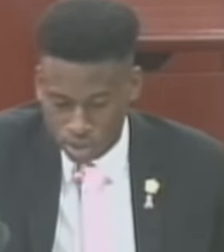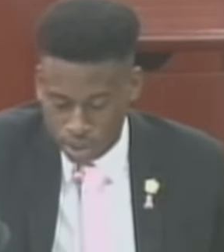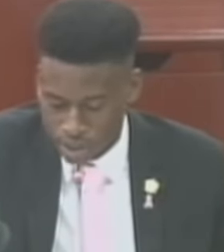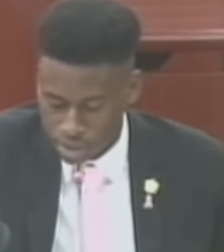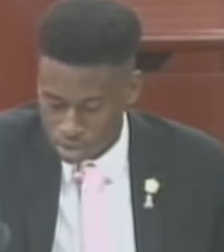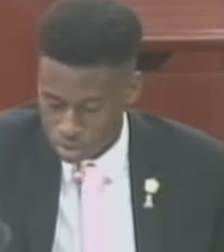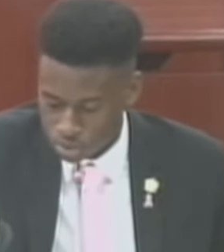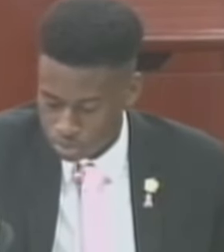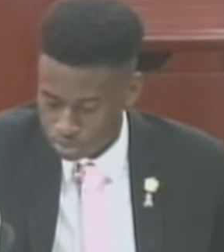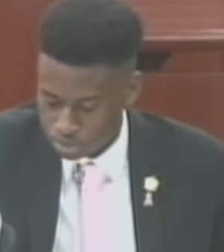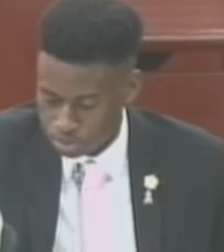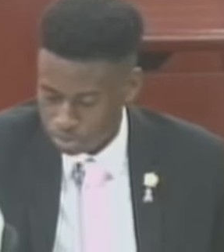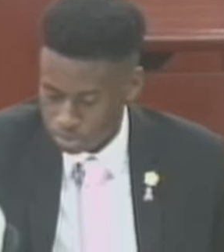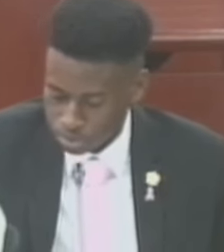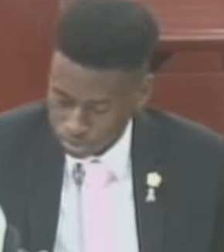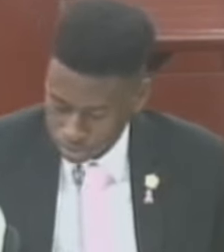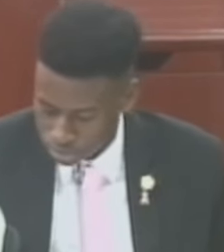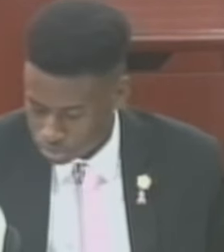182